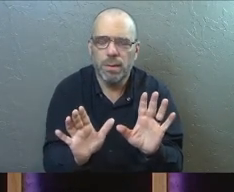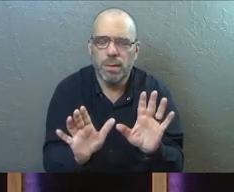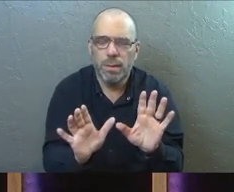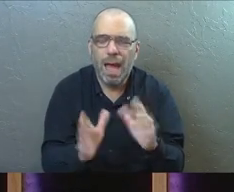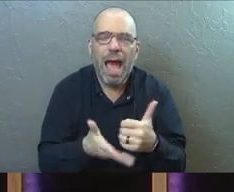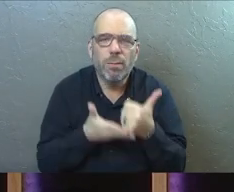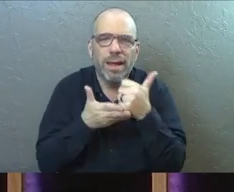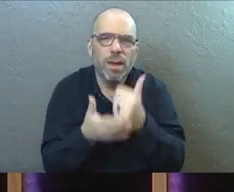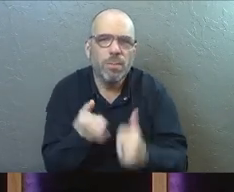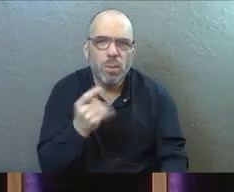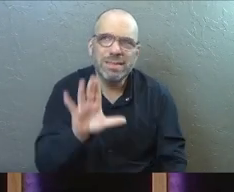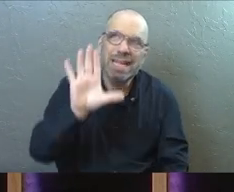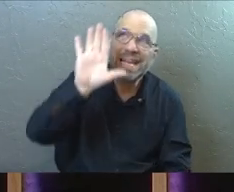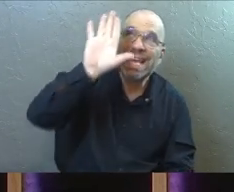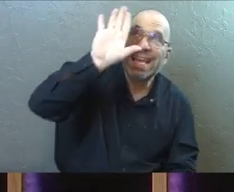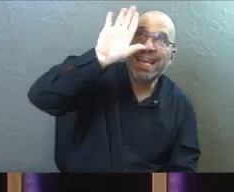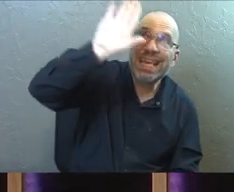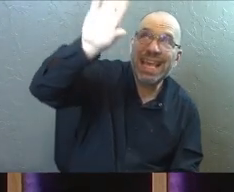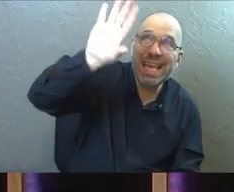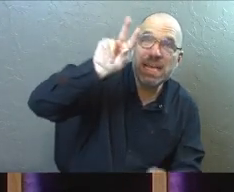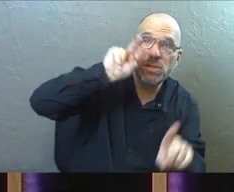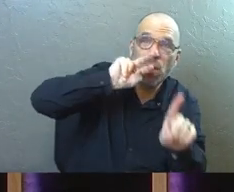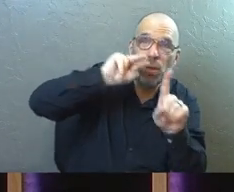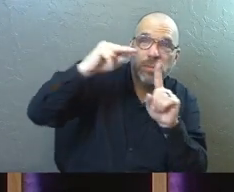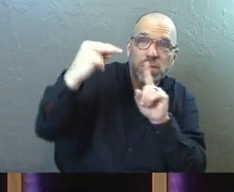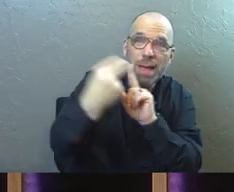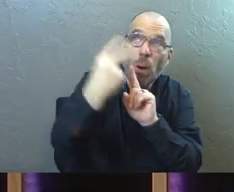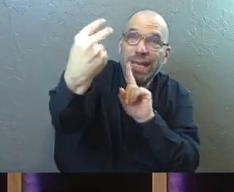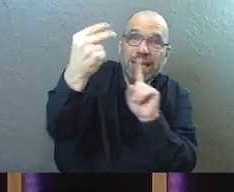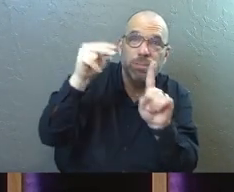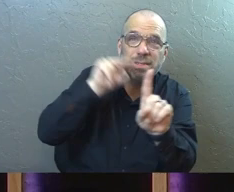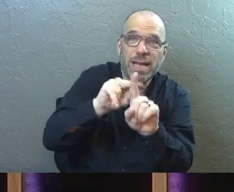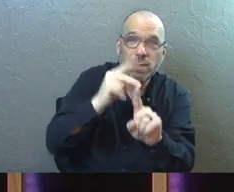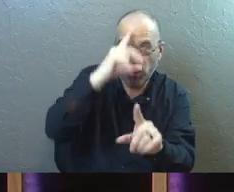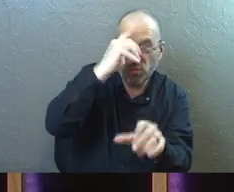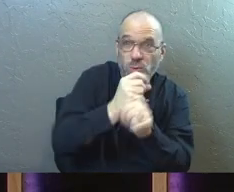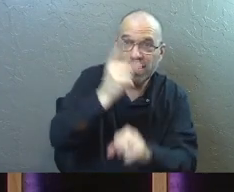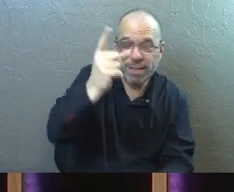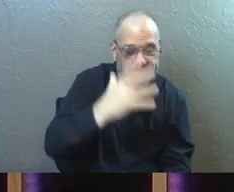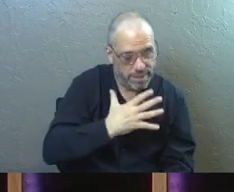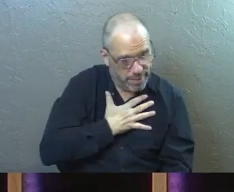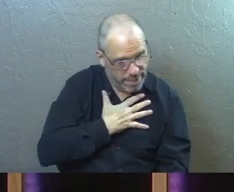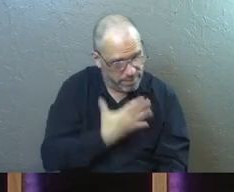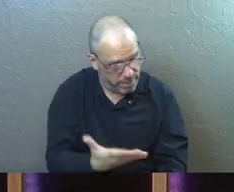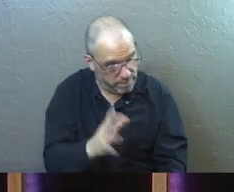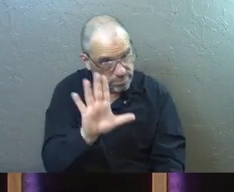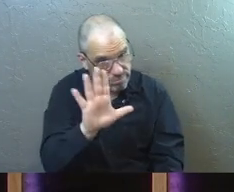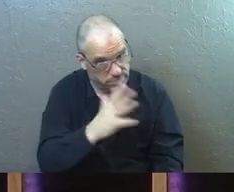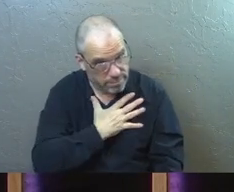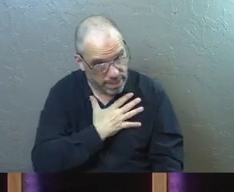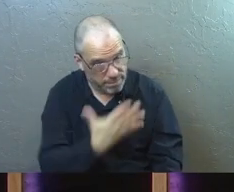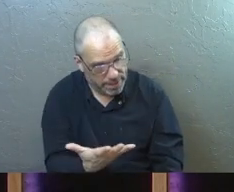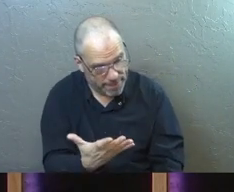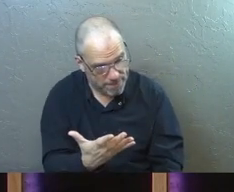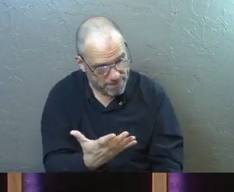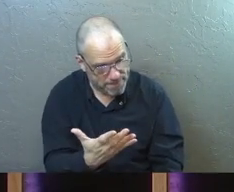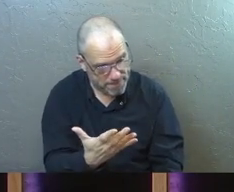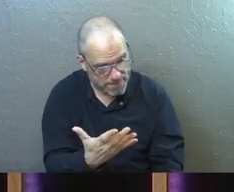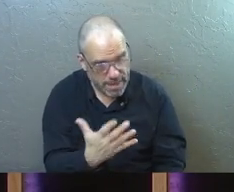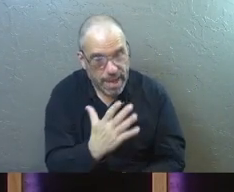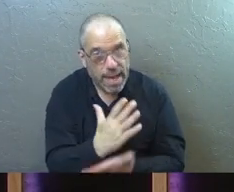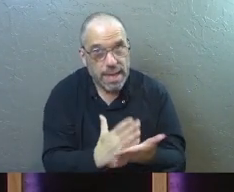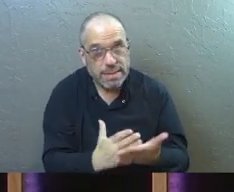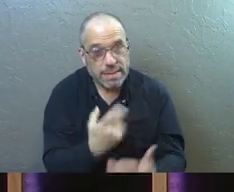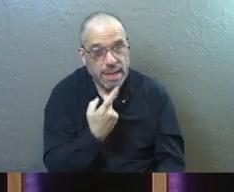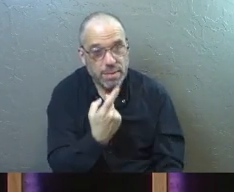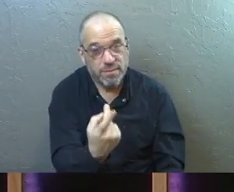I'm trying to help you understand God's perspective so you can trust him. And I'll admit to you that some of us